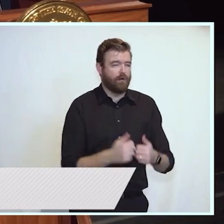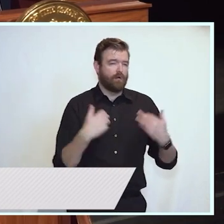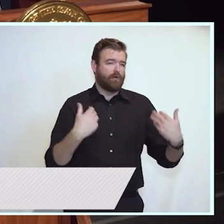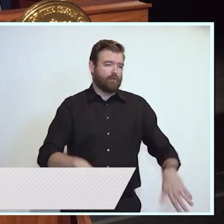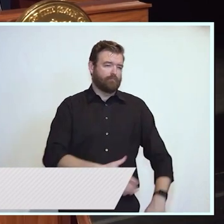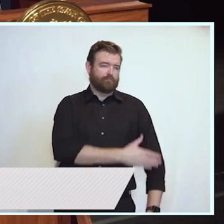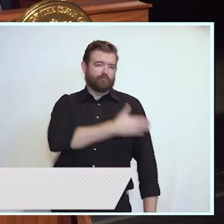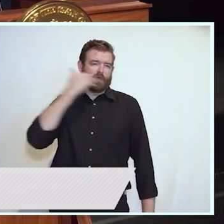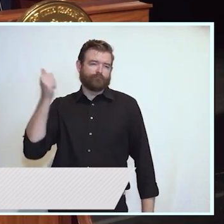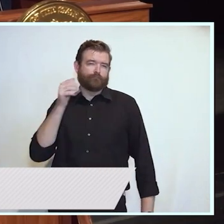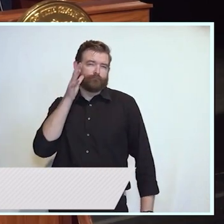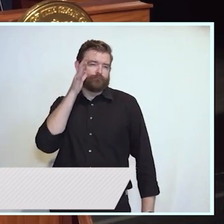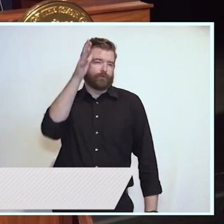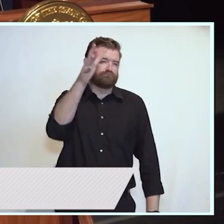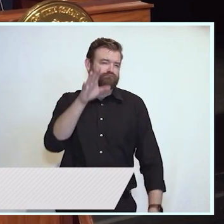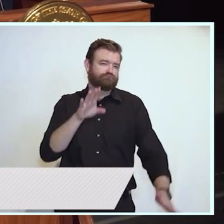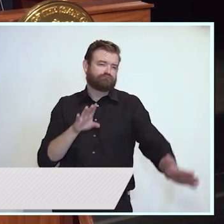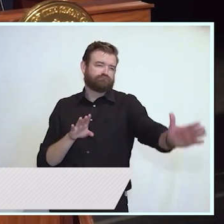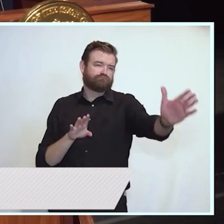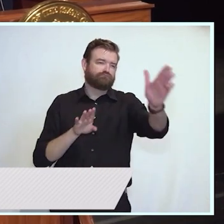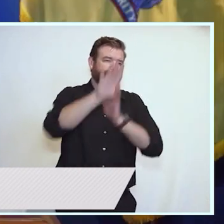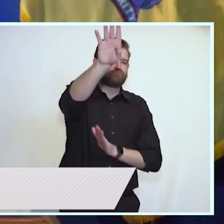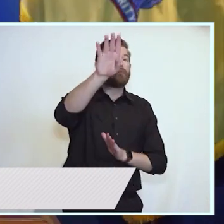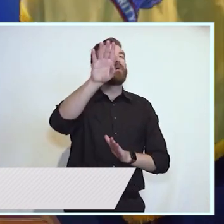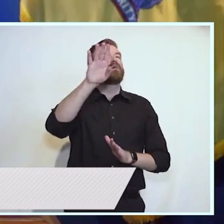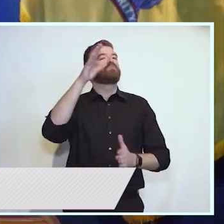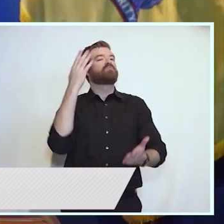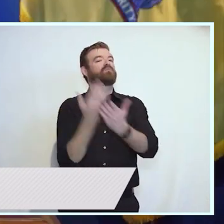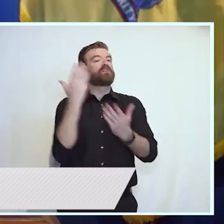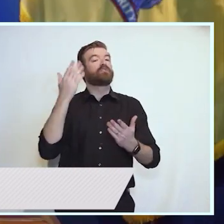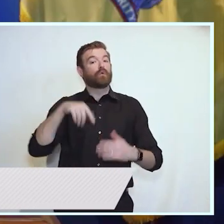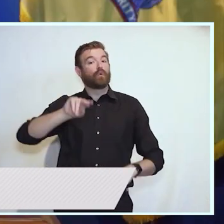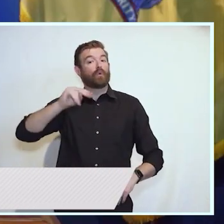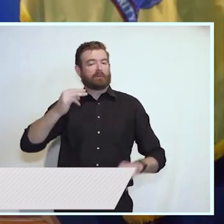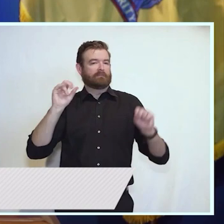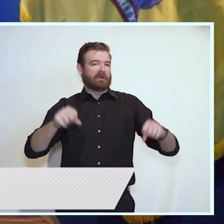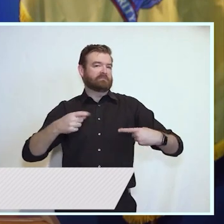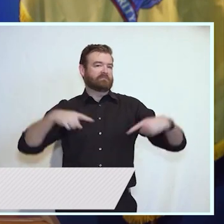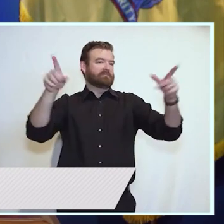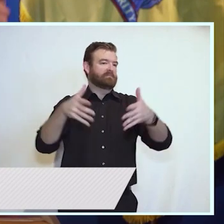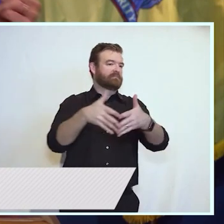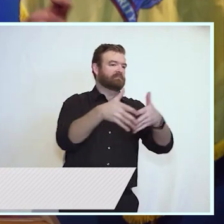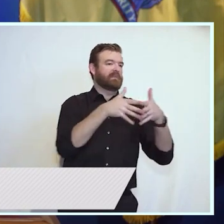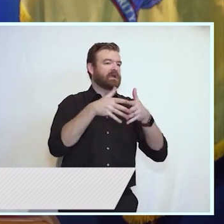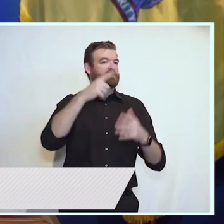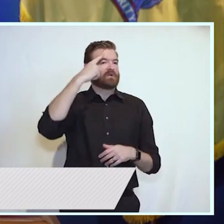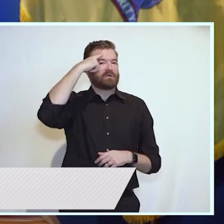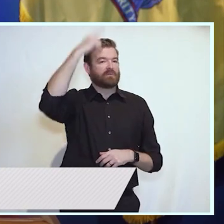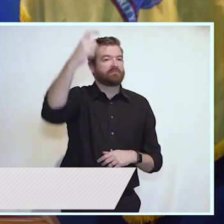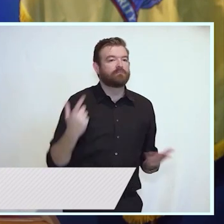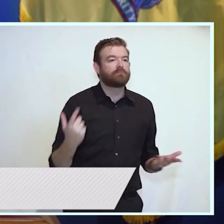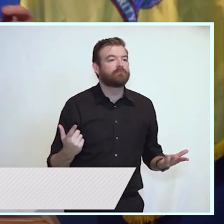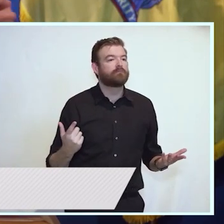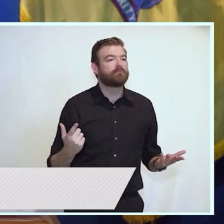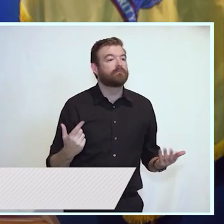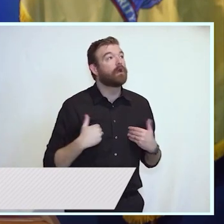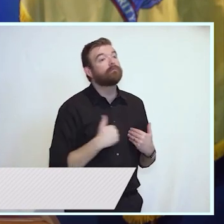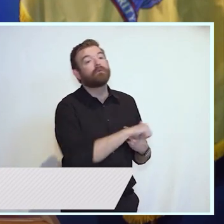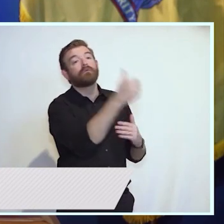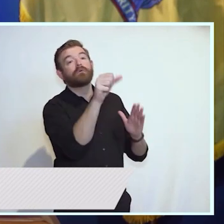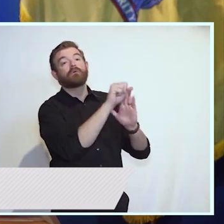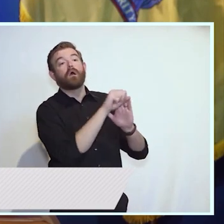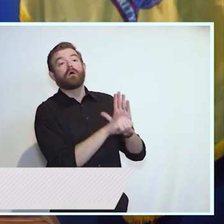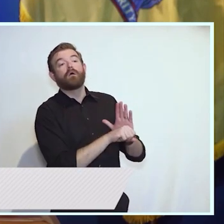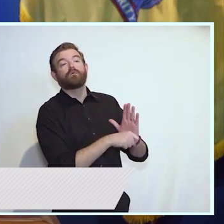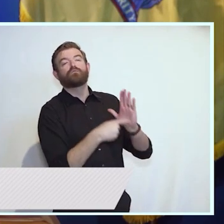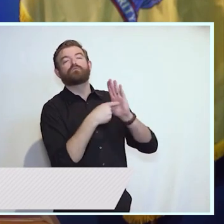that the American dream lives in New Jersey. And no state represents both the glorious history and awesome future